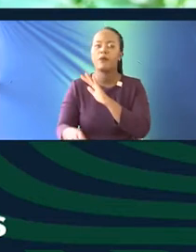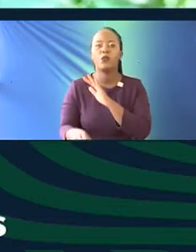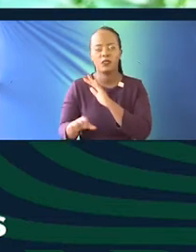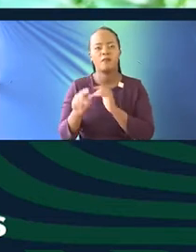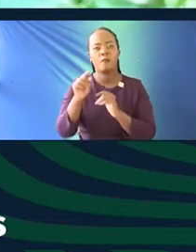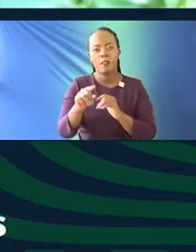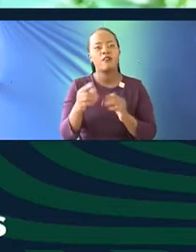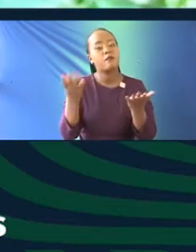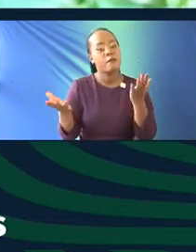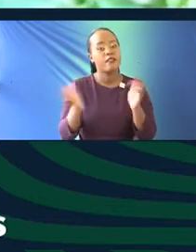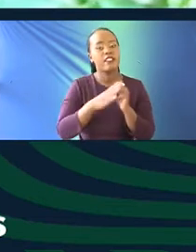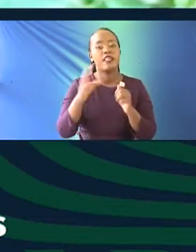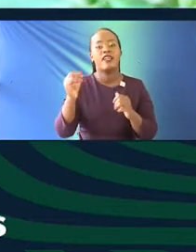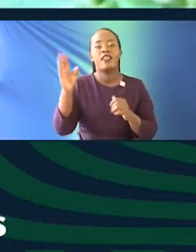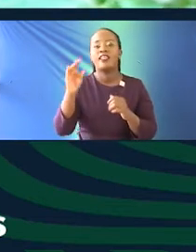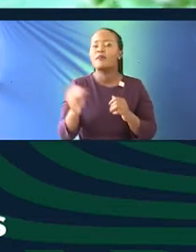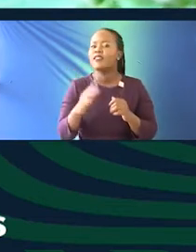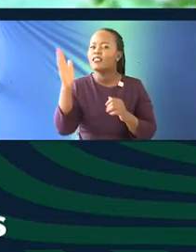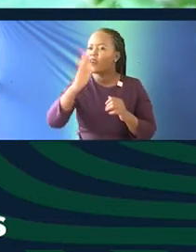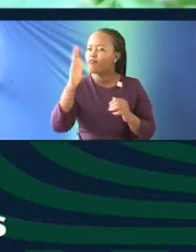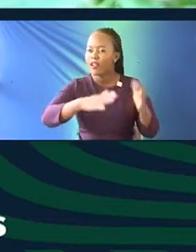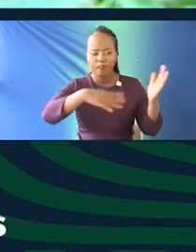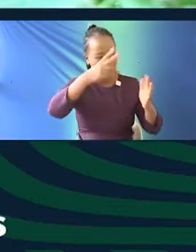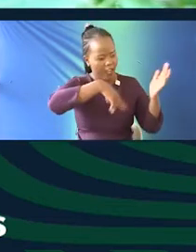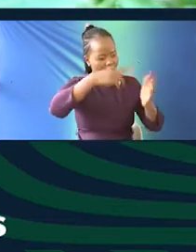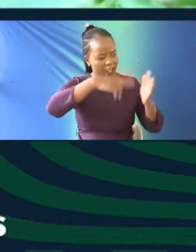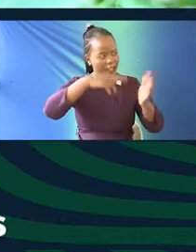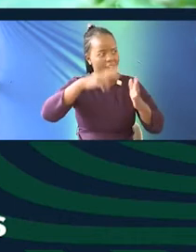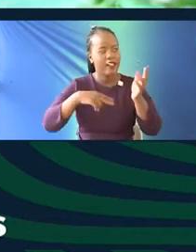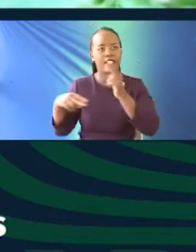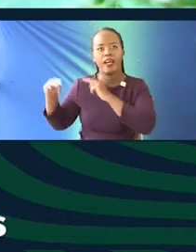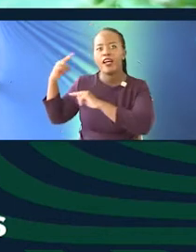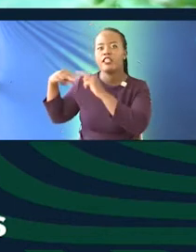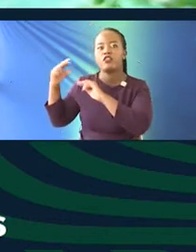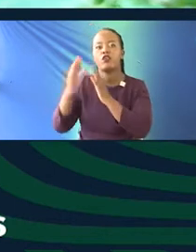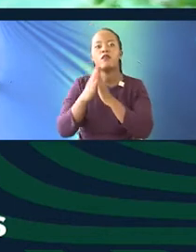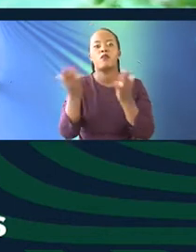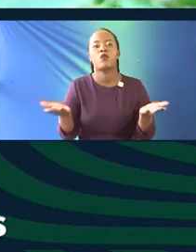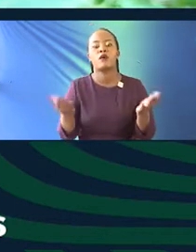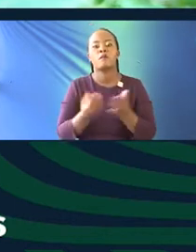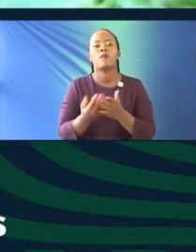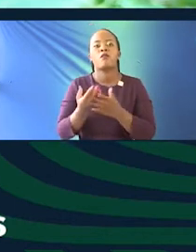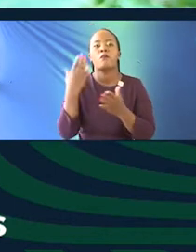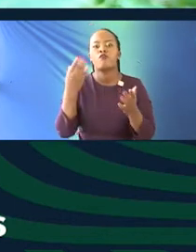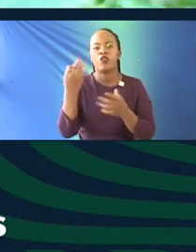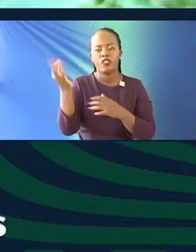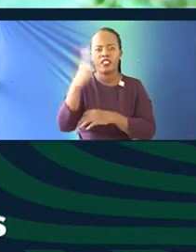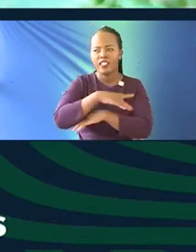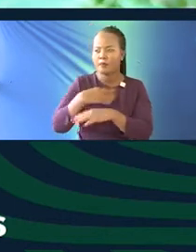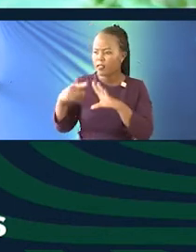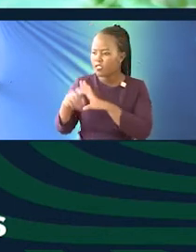of them have never read a history book. I was in a bookshop three days ago, and one of the oldest